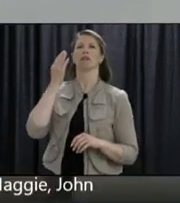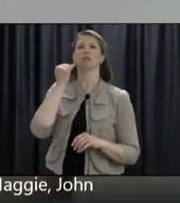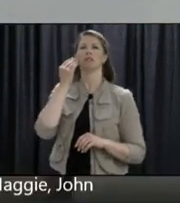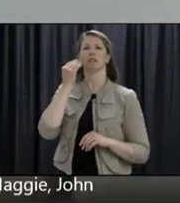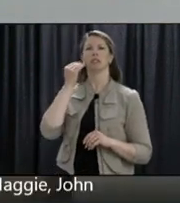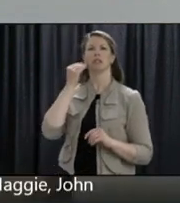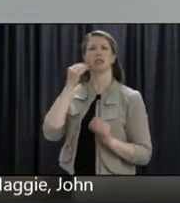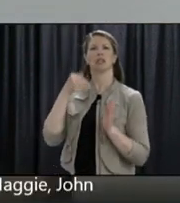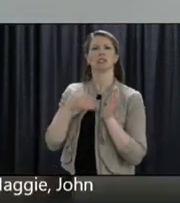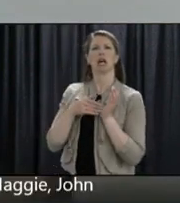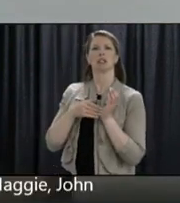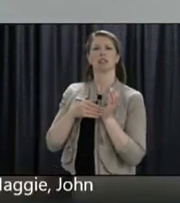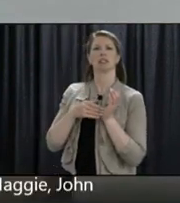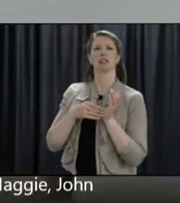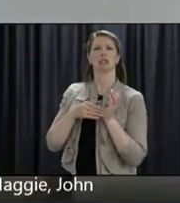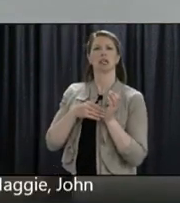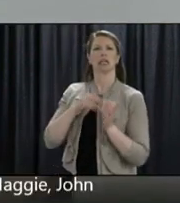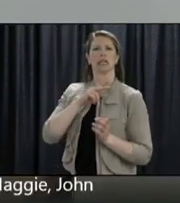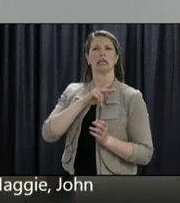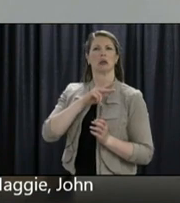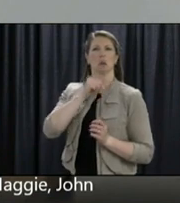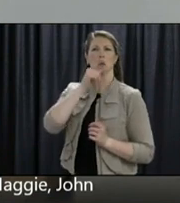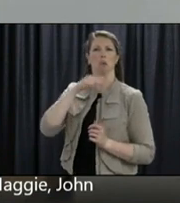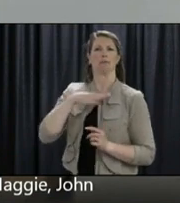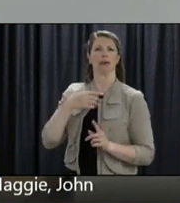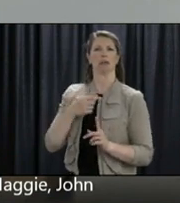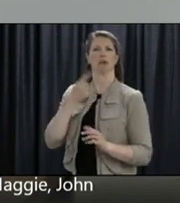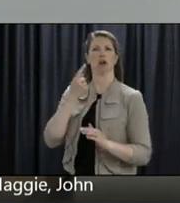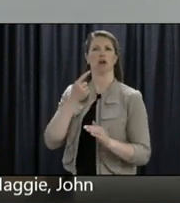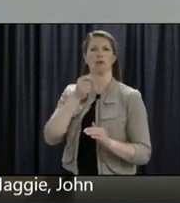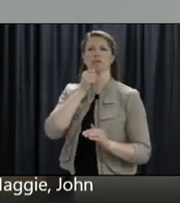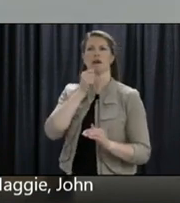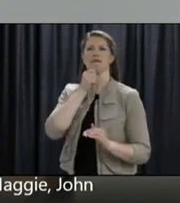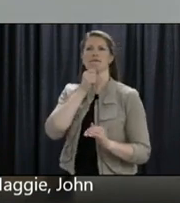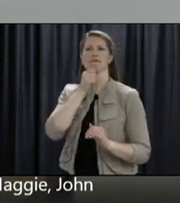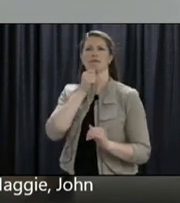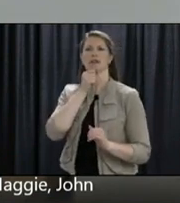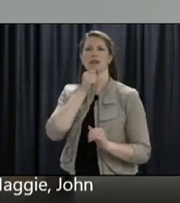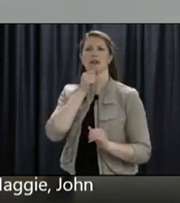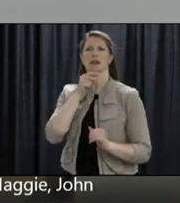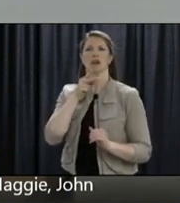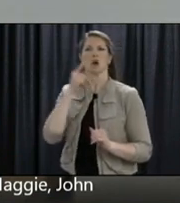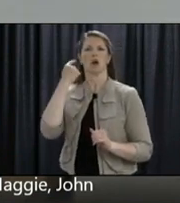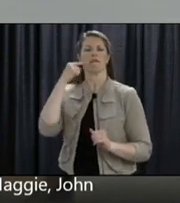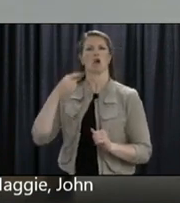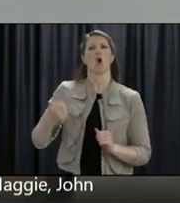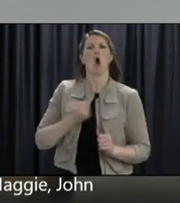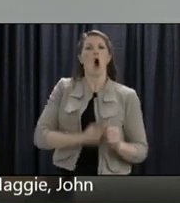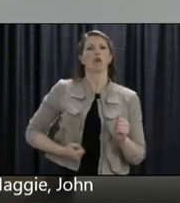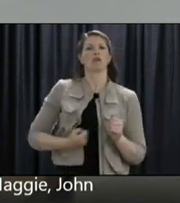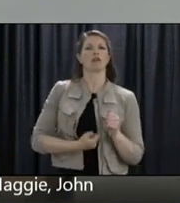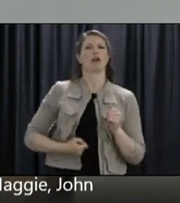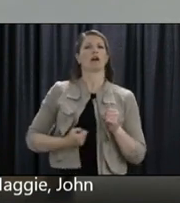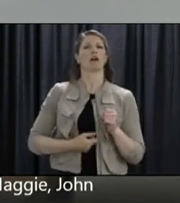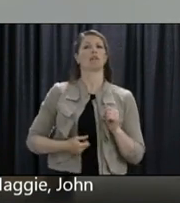private clinic to get an ultrasound only to find out that she miscarried weeks before, but never found out because her appointments were canceled?